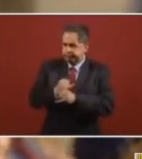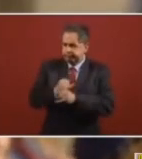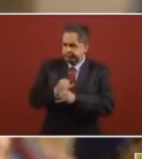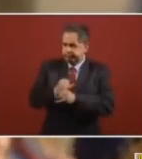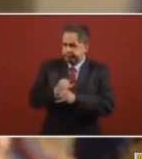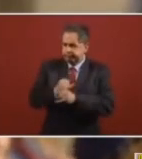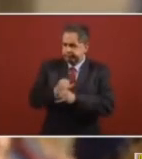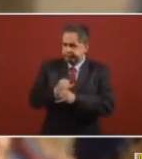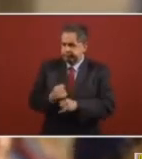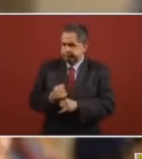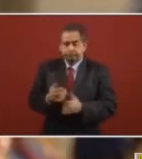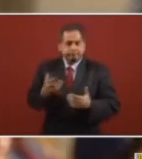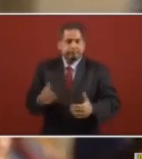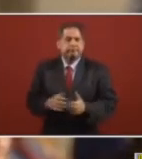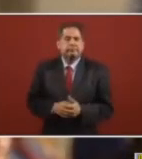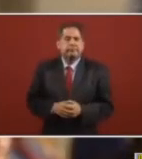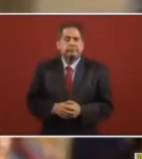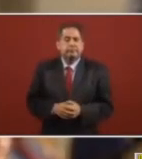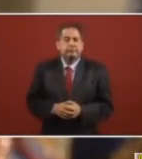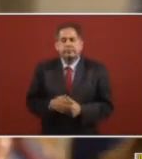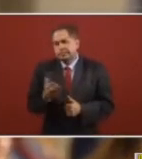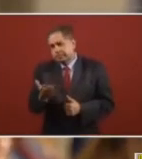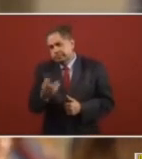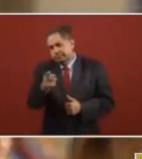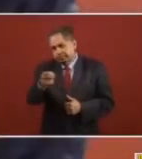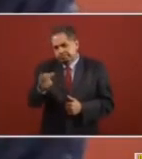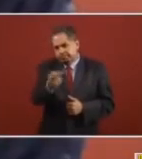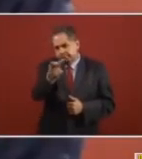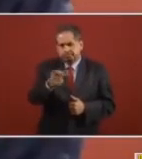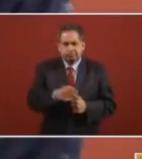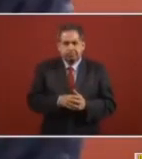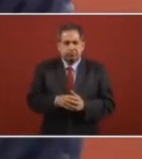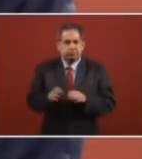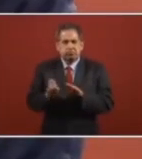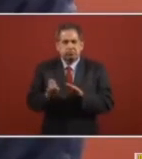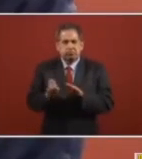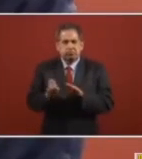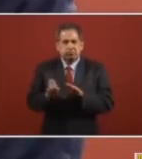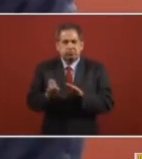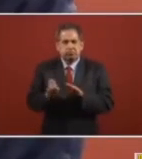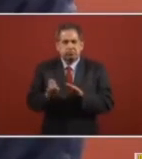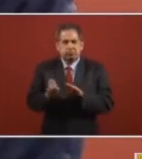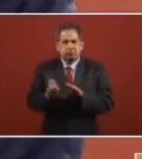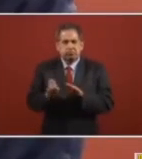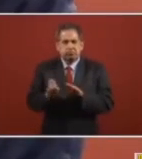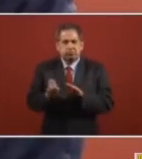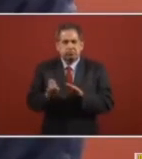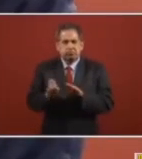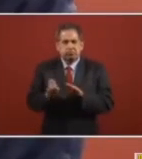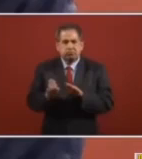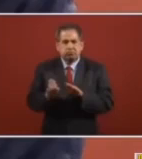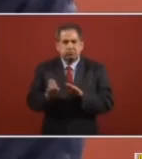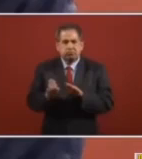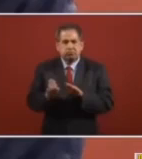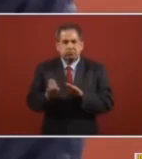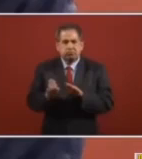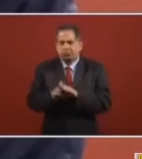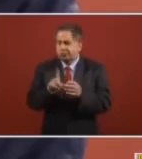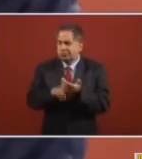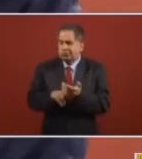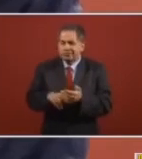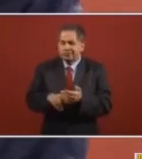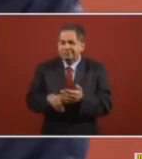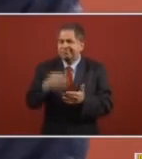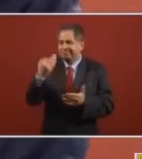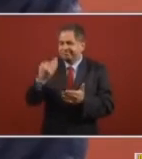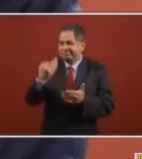and in that sense Mr. President en cual cree que es el talón de Aquiles para So what do you think the Achilles heel is